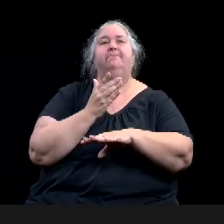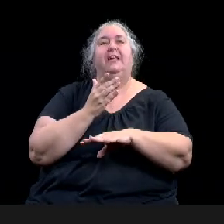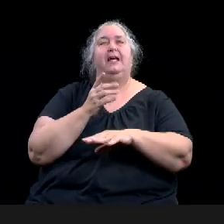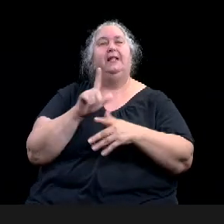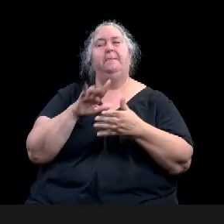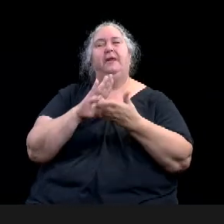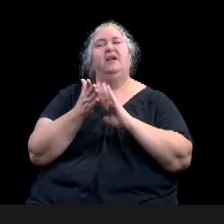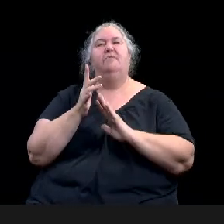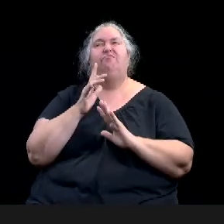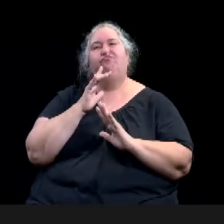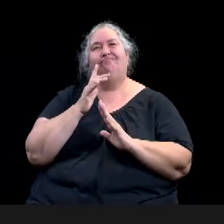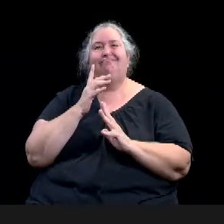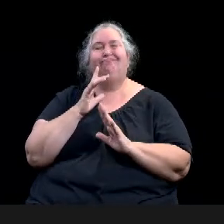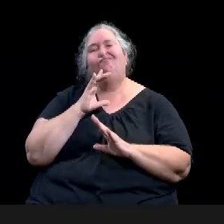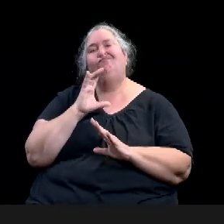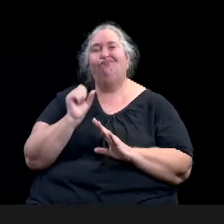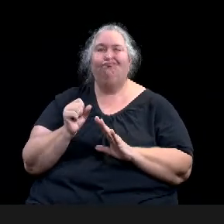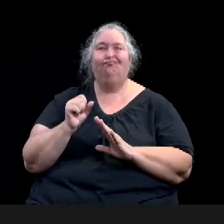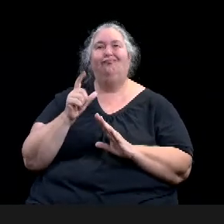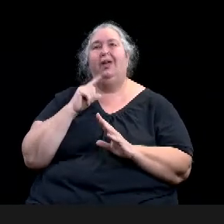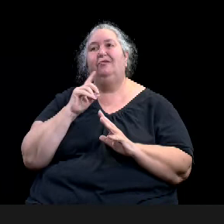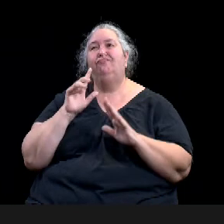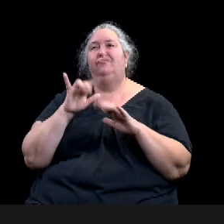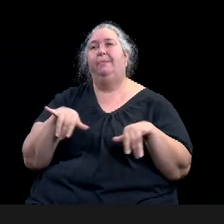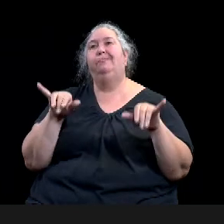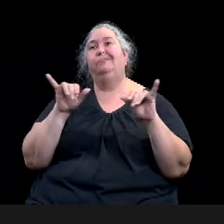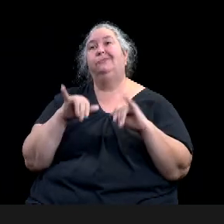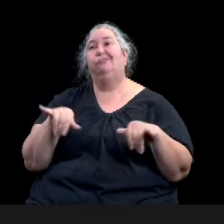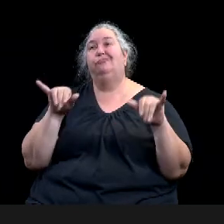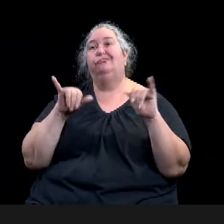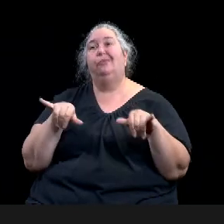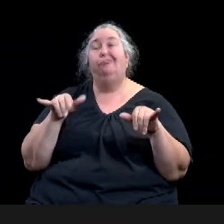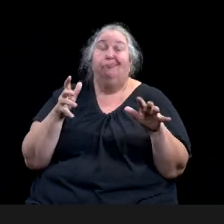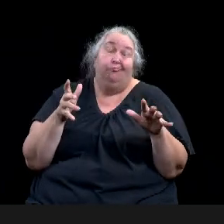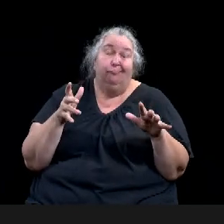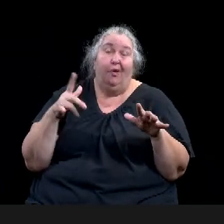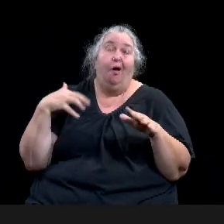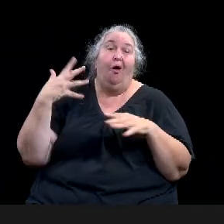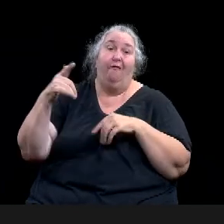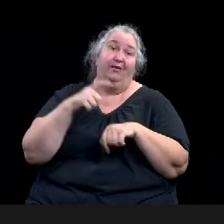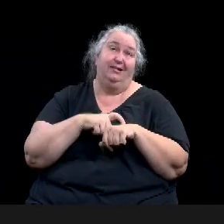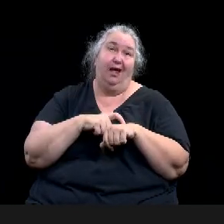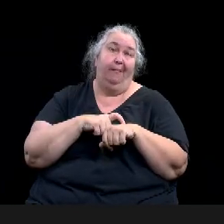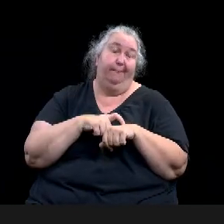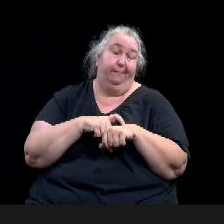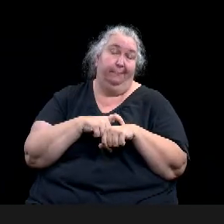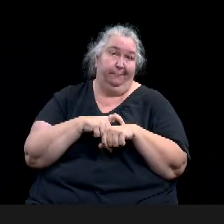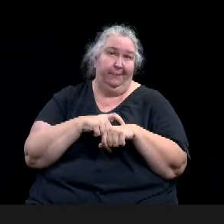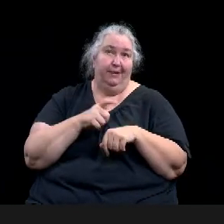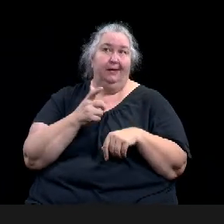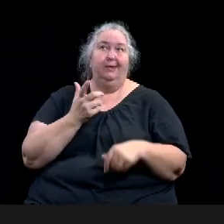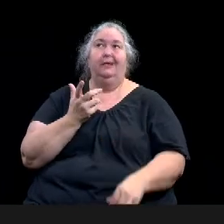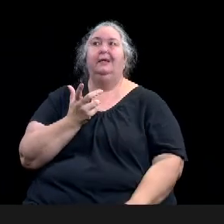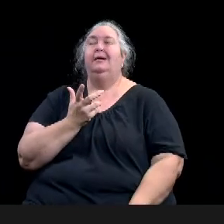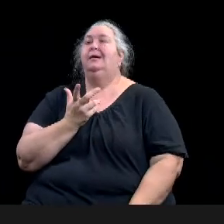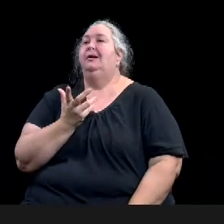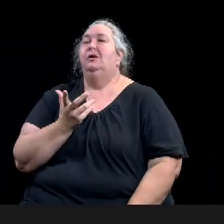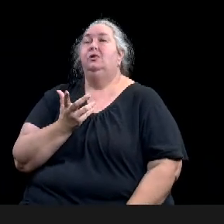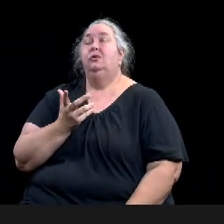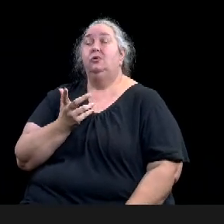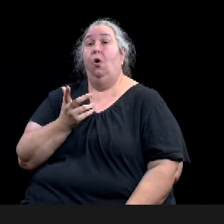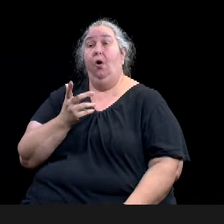So investing in one of the three scenarios that we're going to present today, we estimate